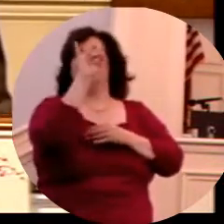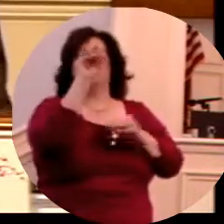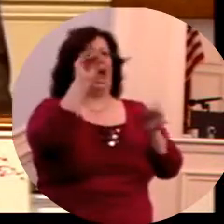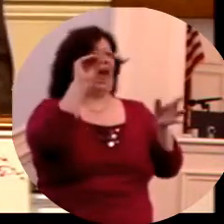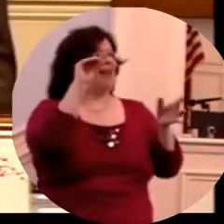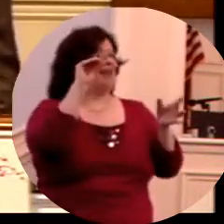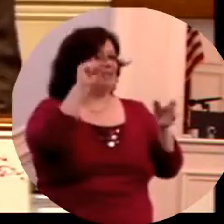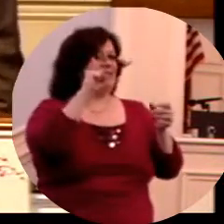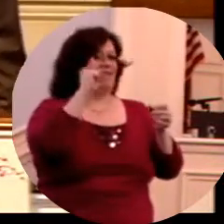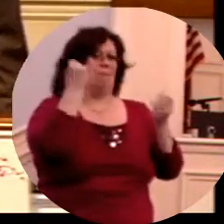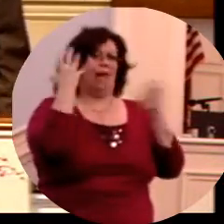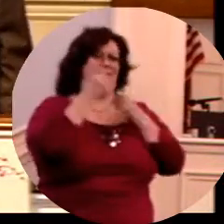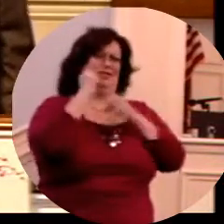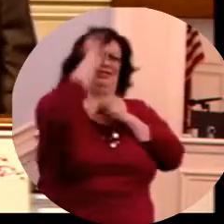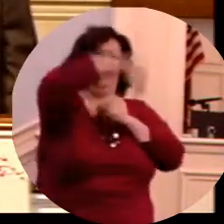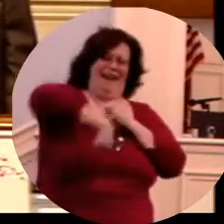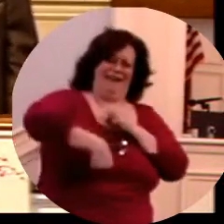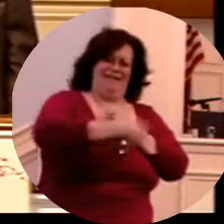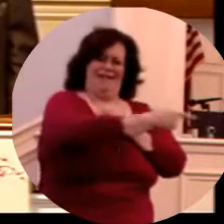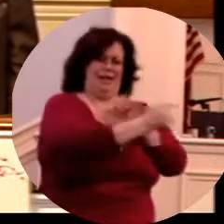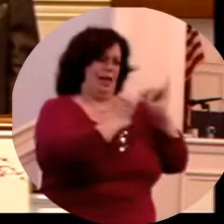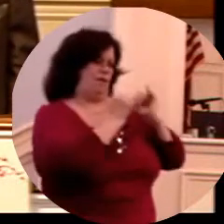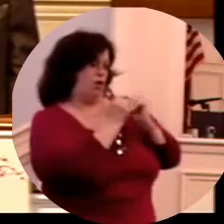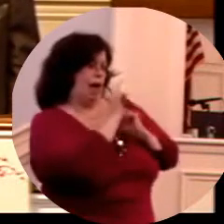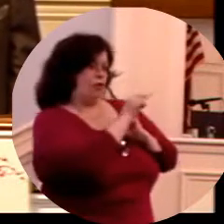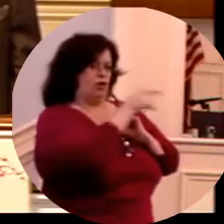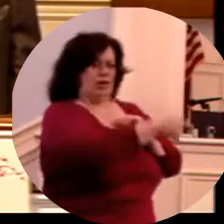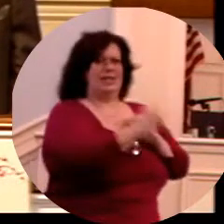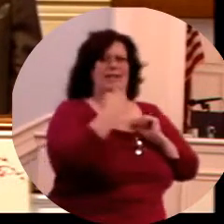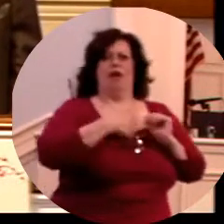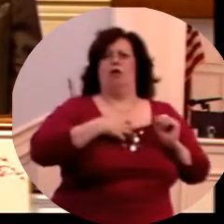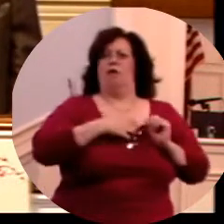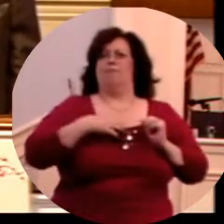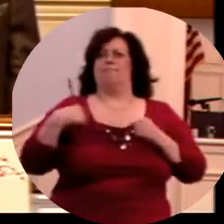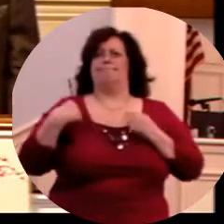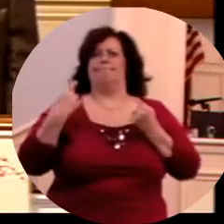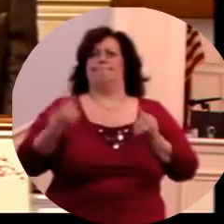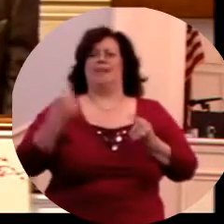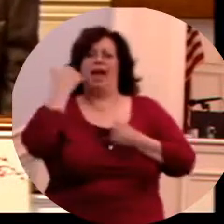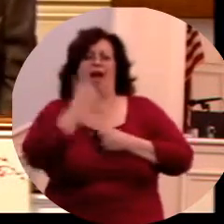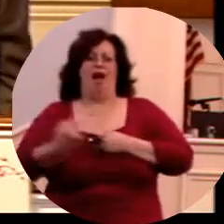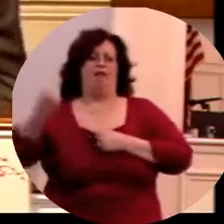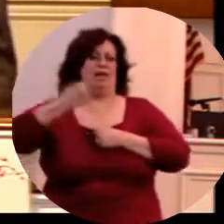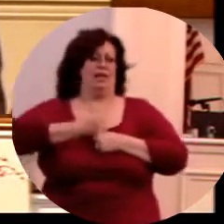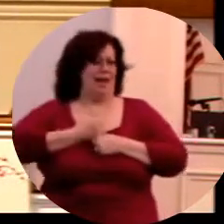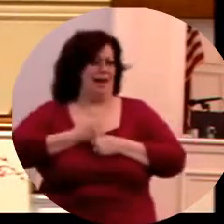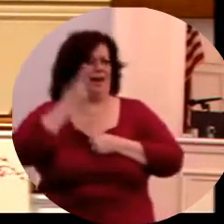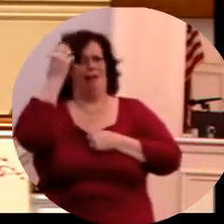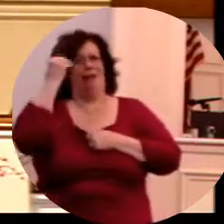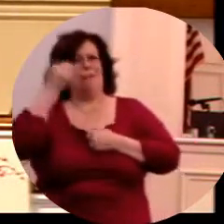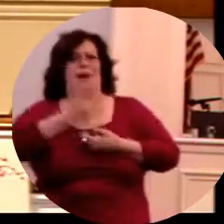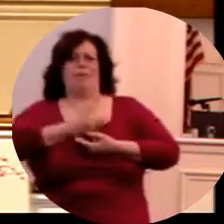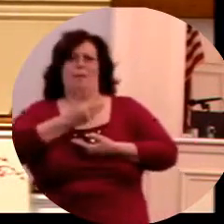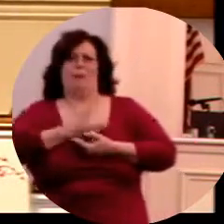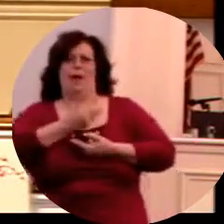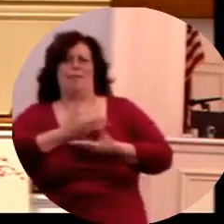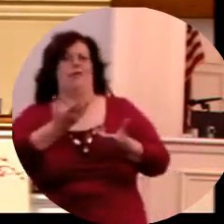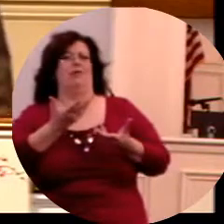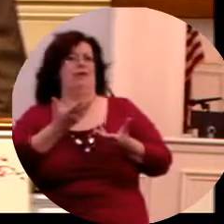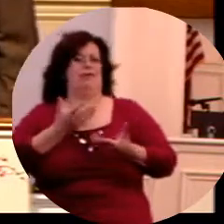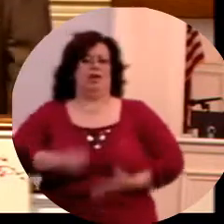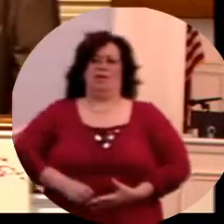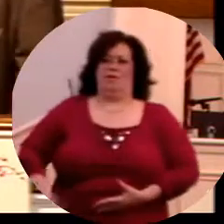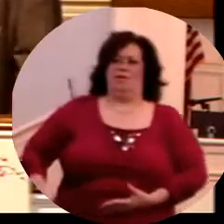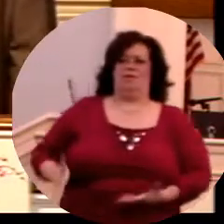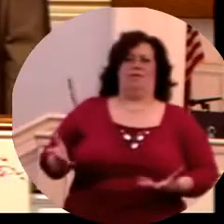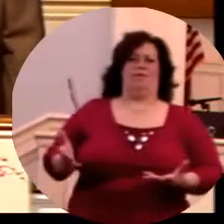probably in her 80s, and she said, I've regretted that every day. There's not been one